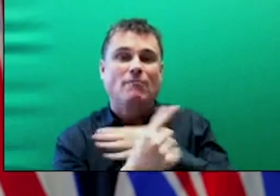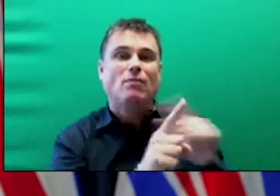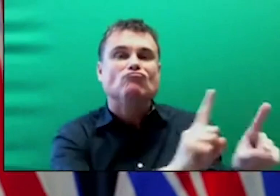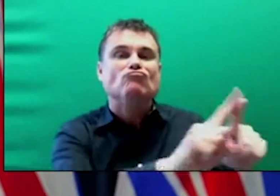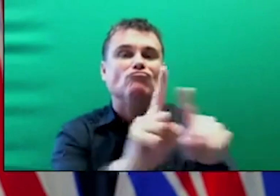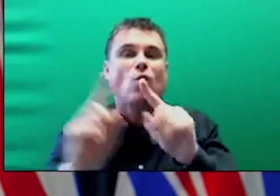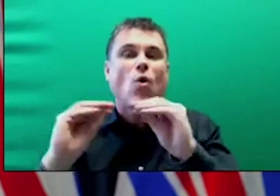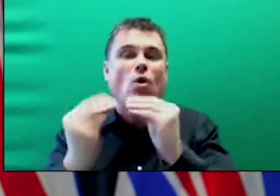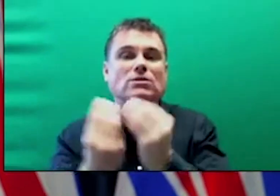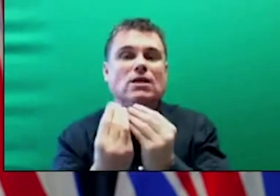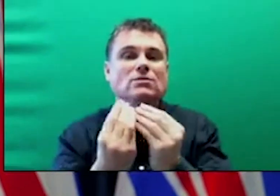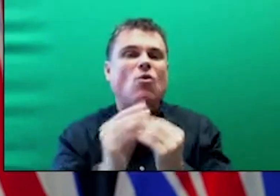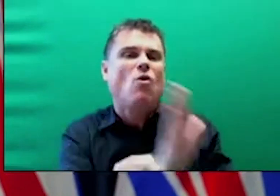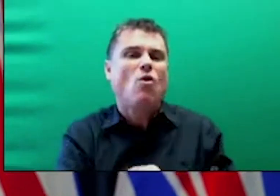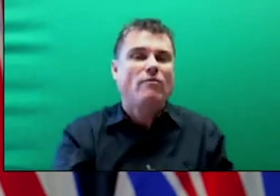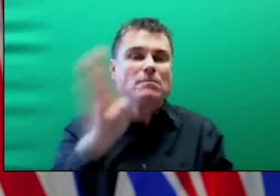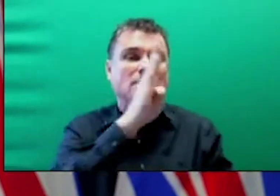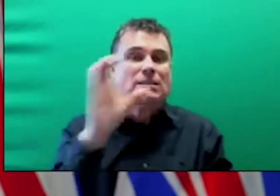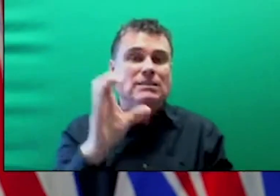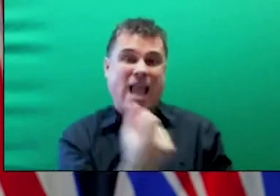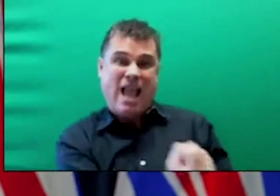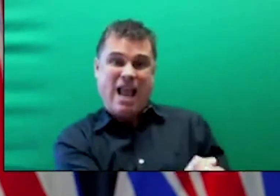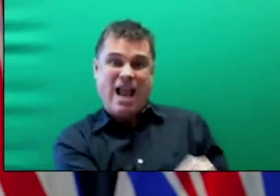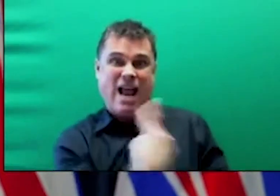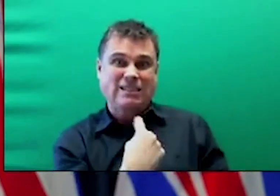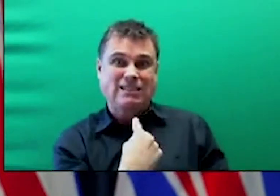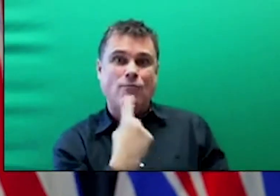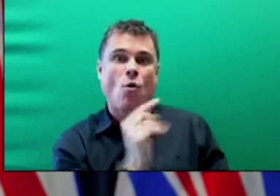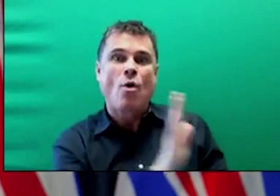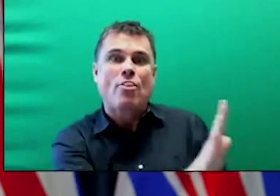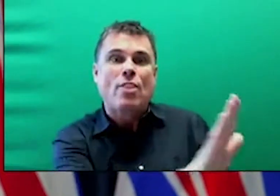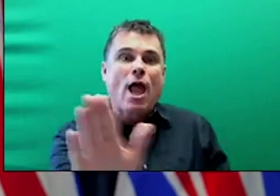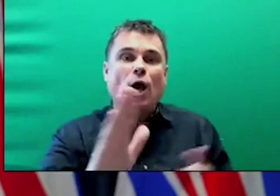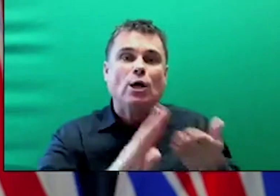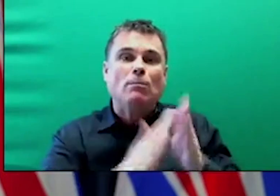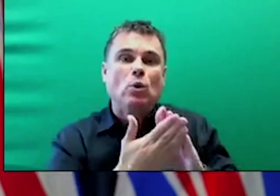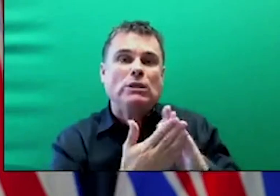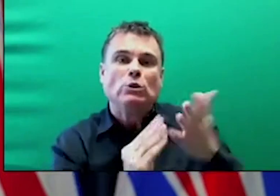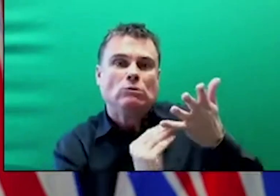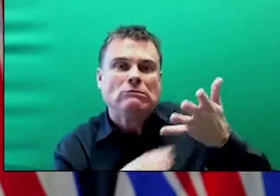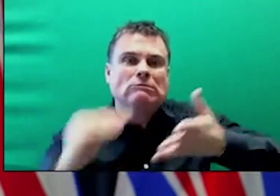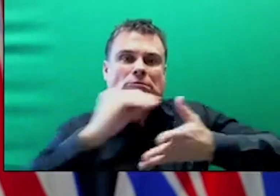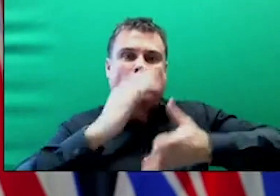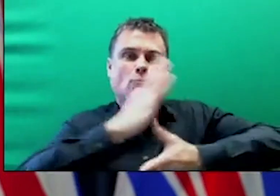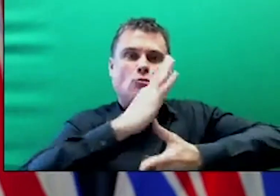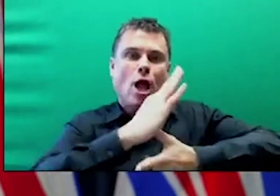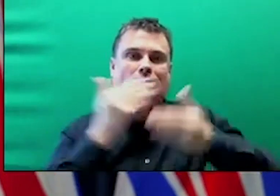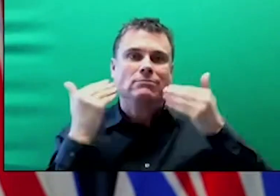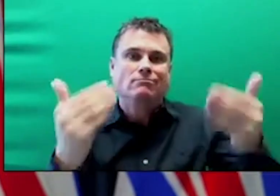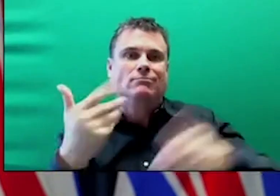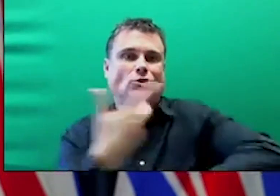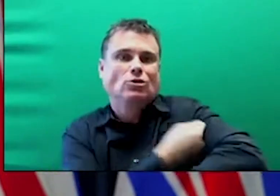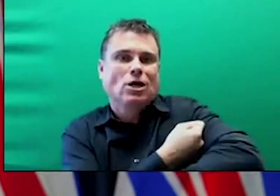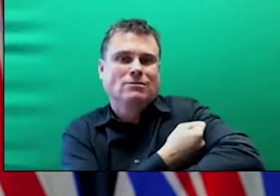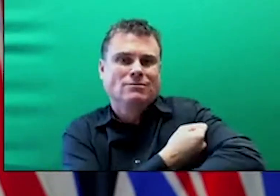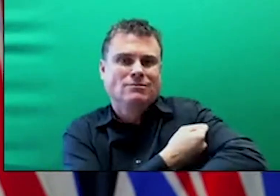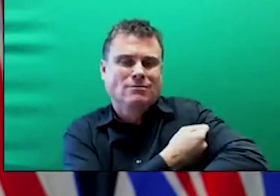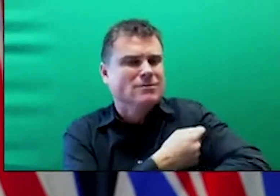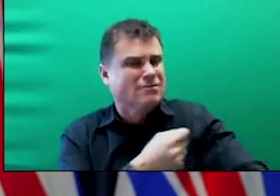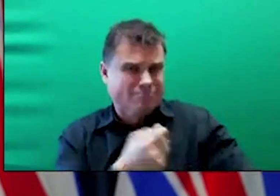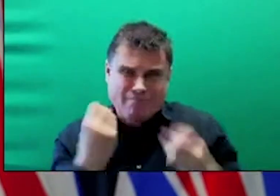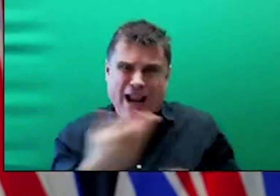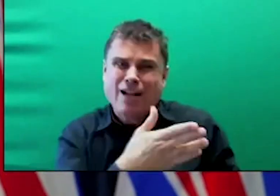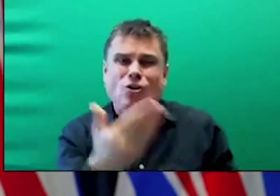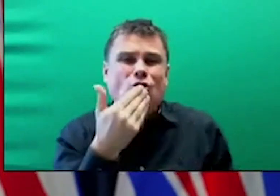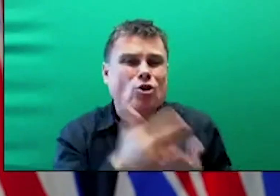participate in the Olympics could not expect to get their vaccinations. The plan today does not allow for that. As time goes by, we may be in a better